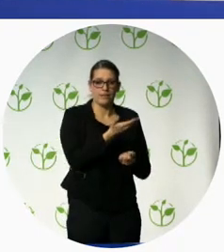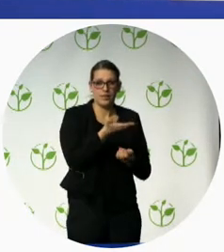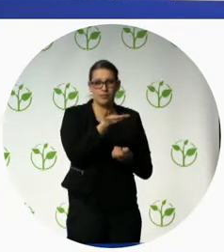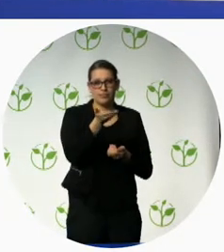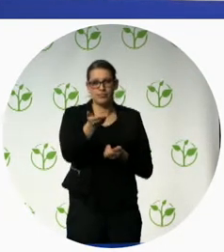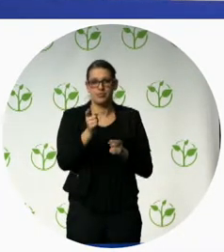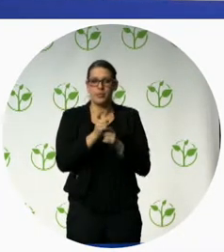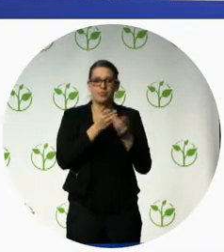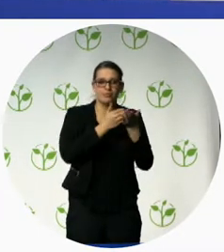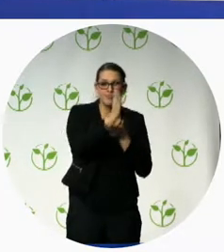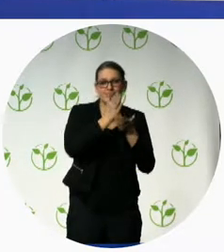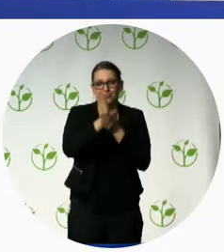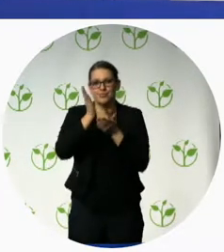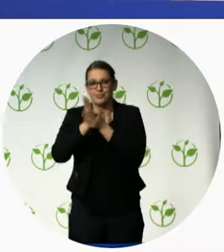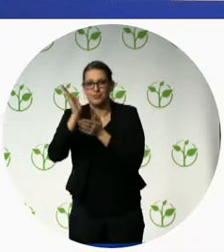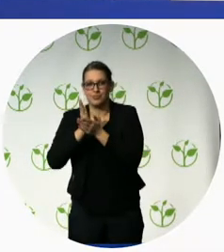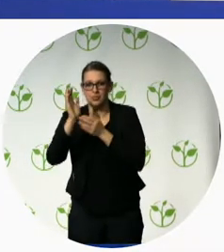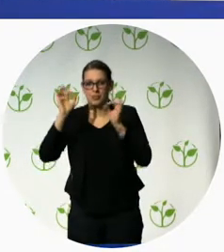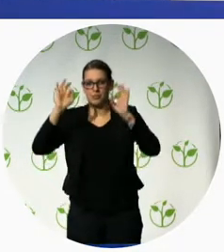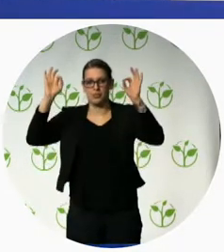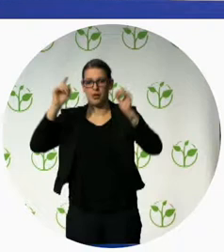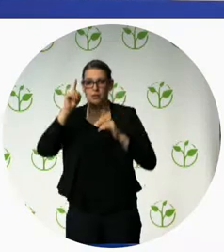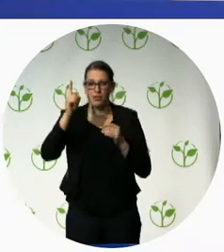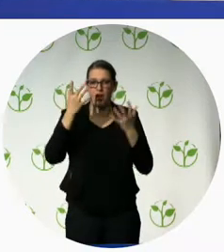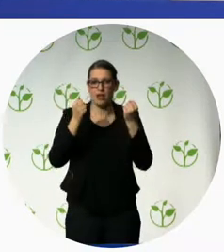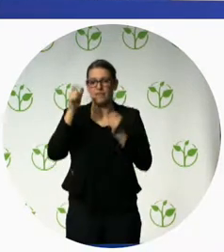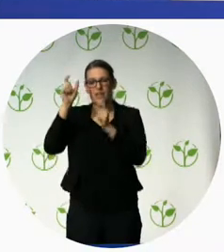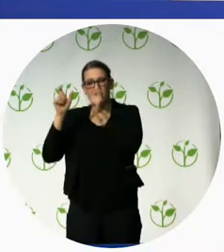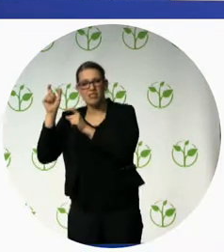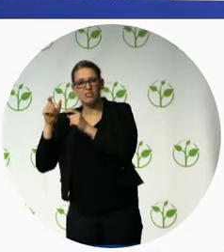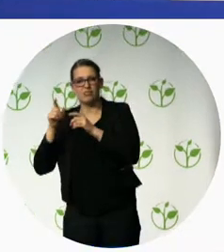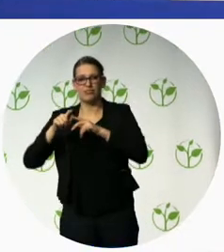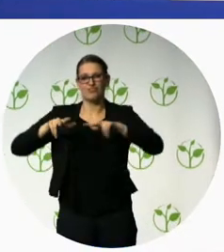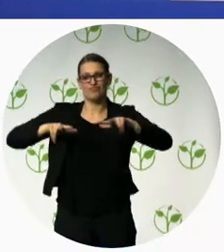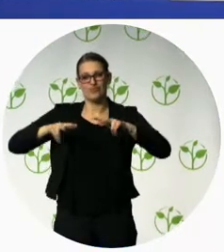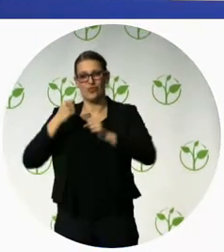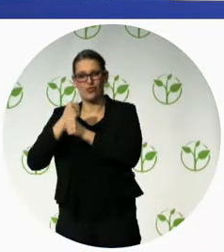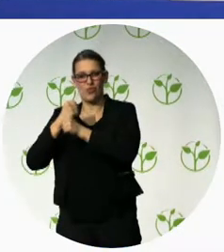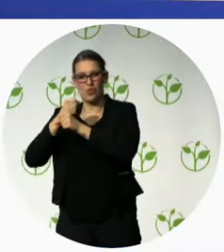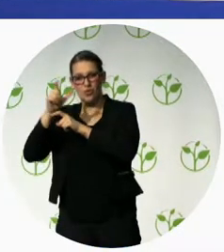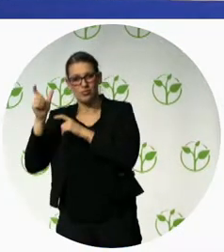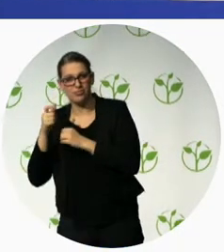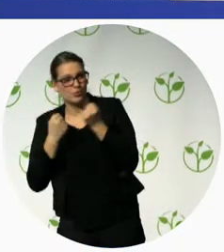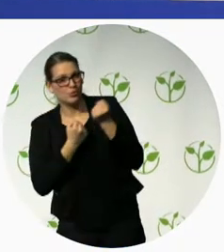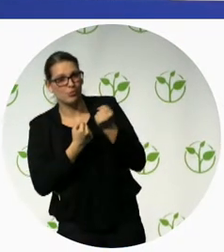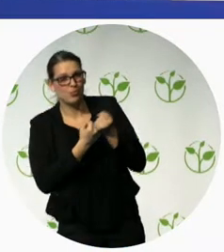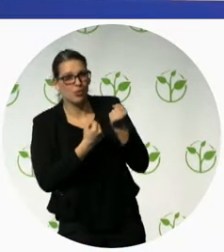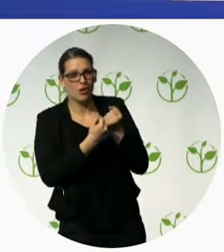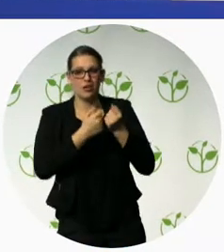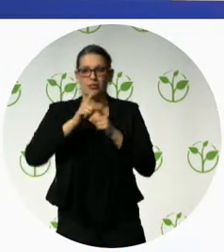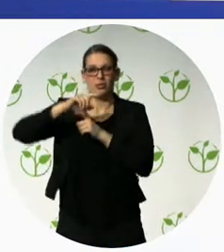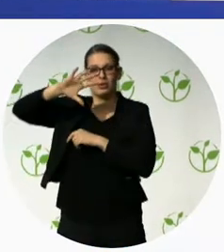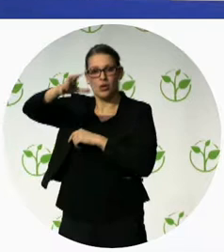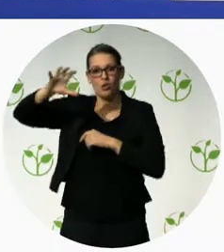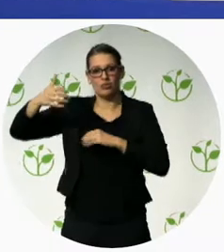of management capacities and especially national coordination so the action we could take